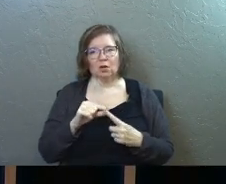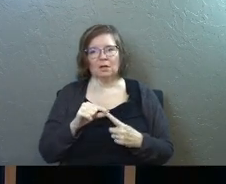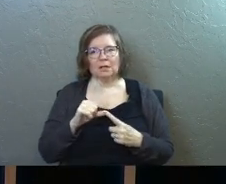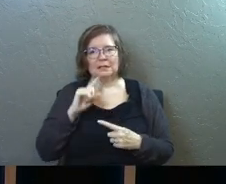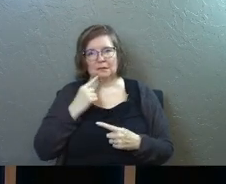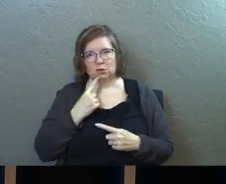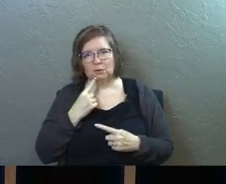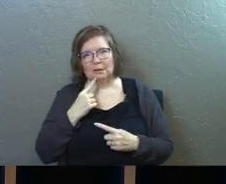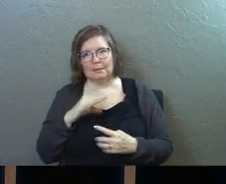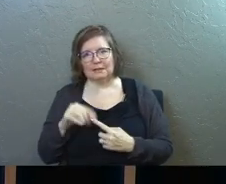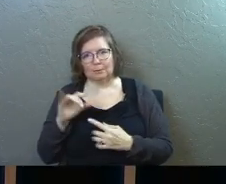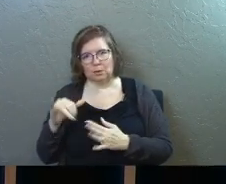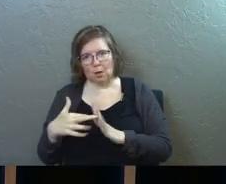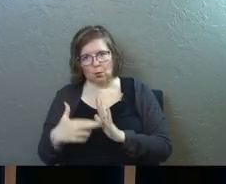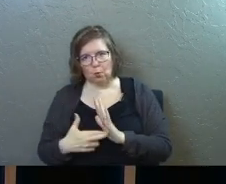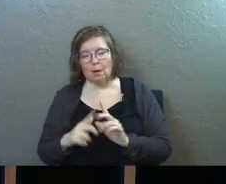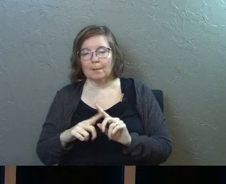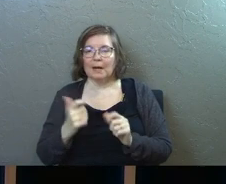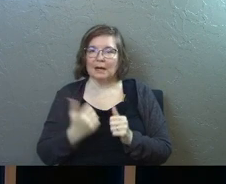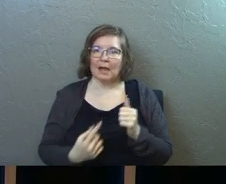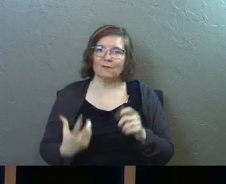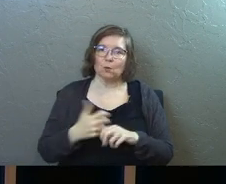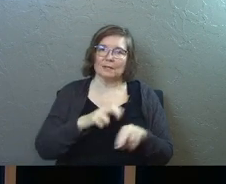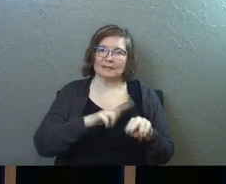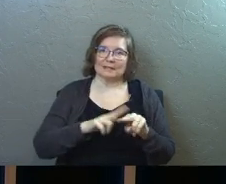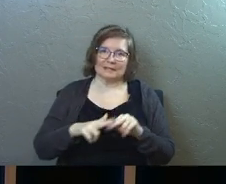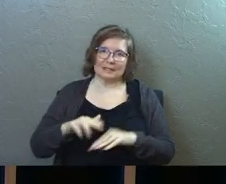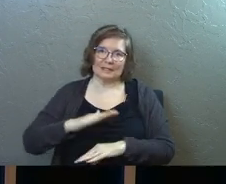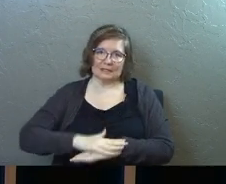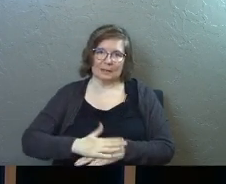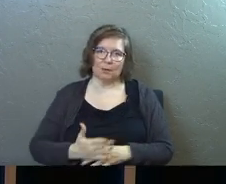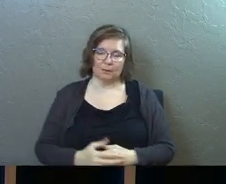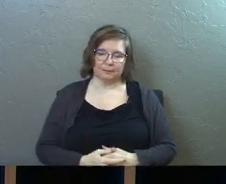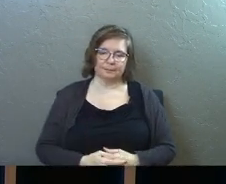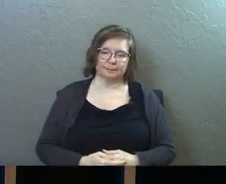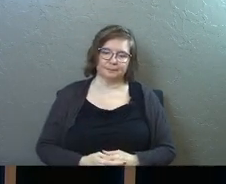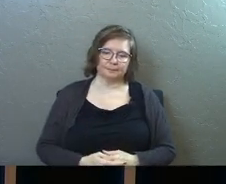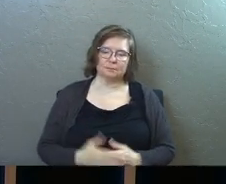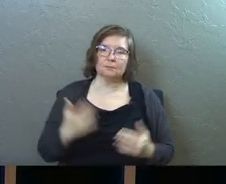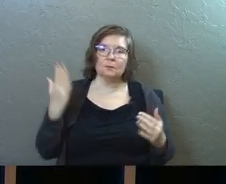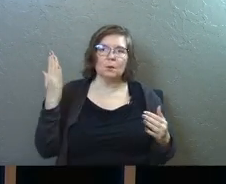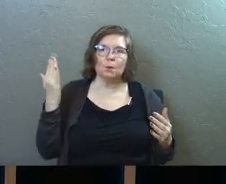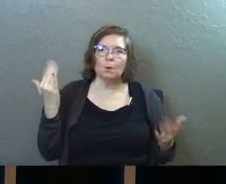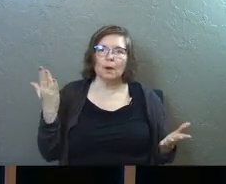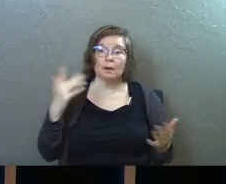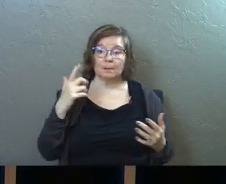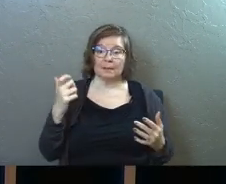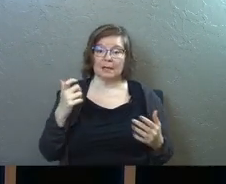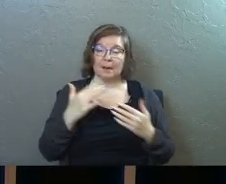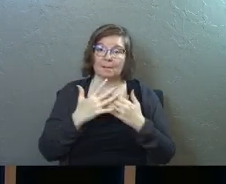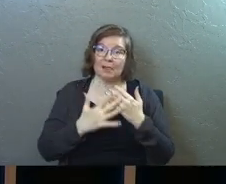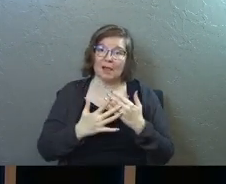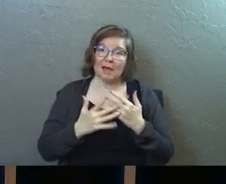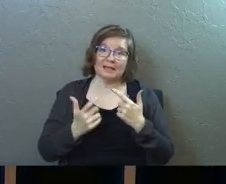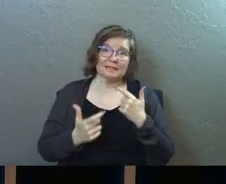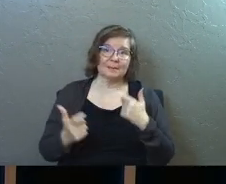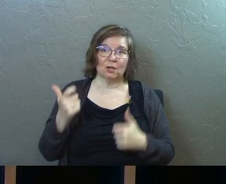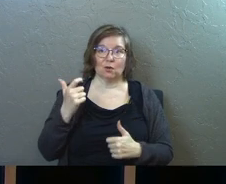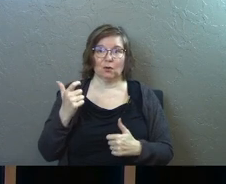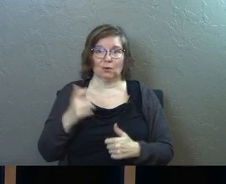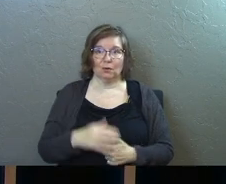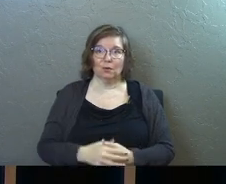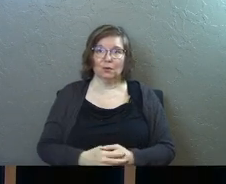very extreme exceptions to that rule but everybody gets a seat at the table why because blood is bigger